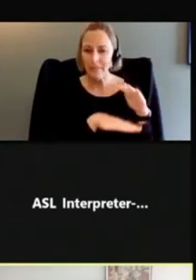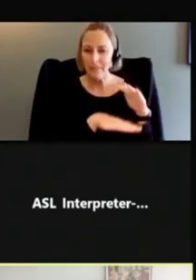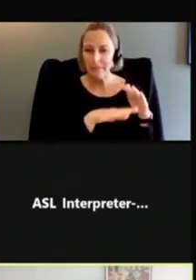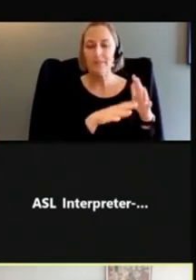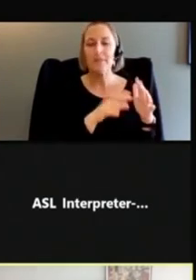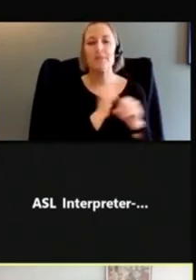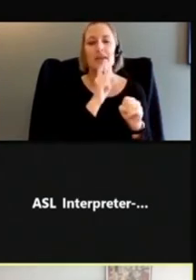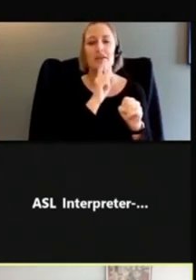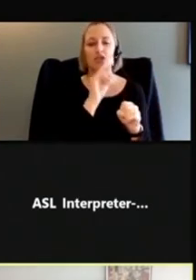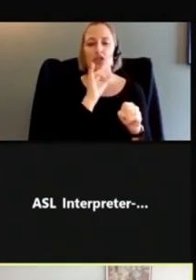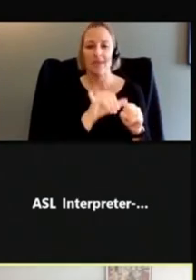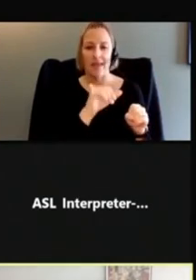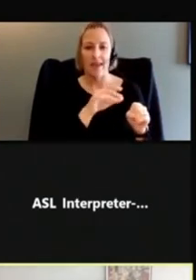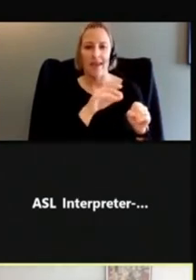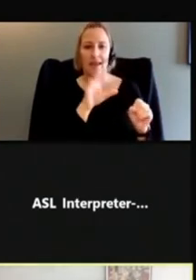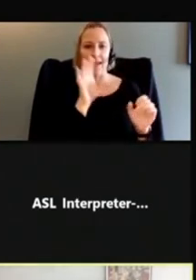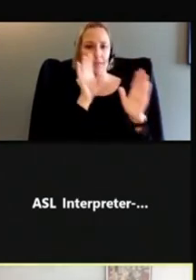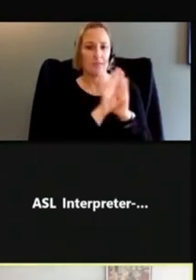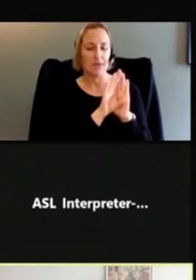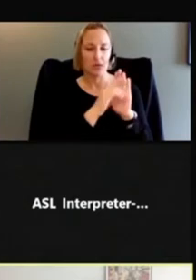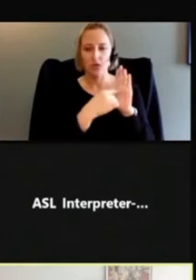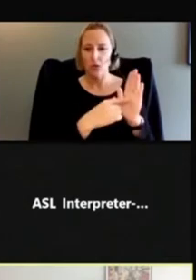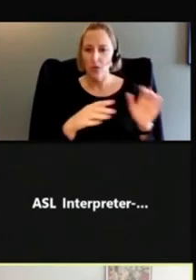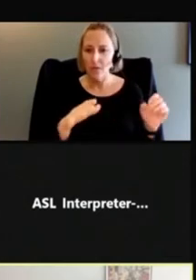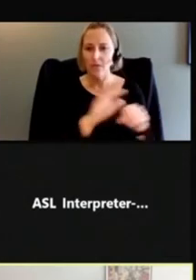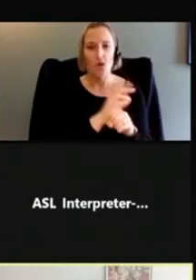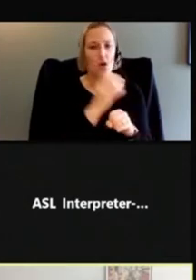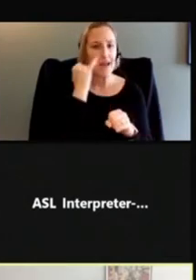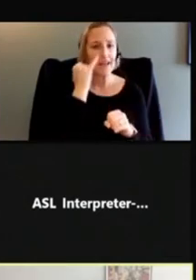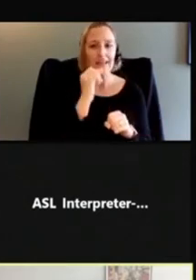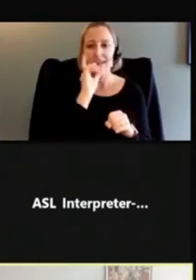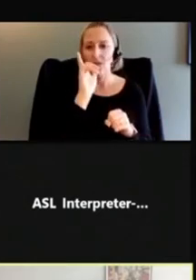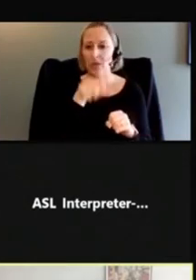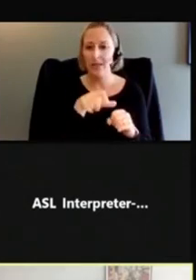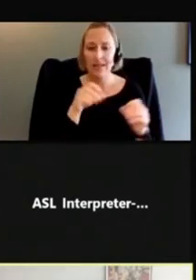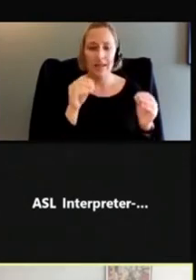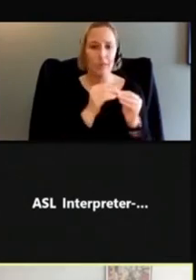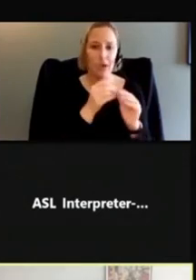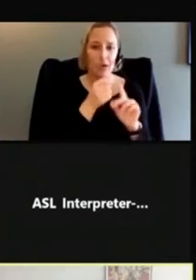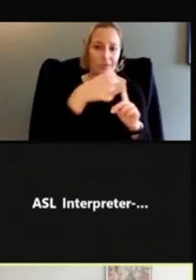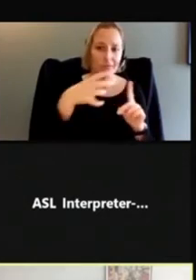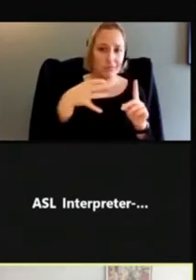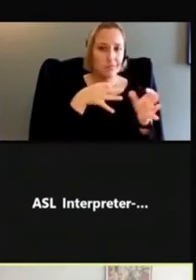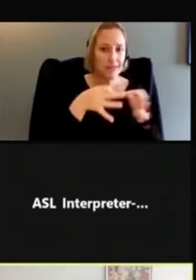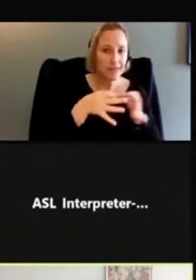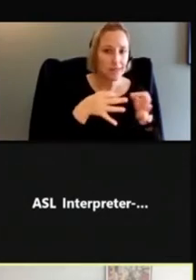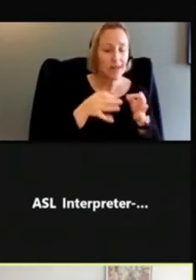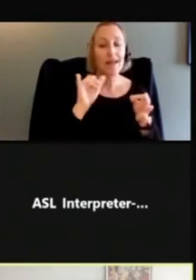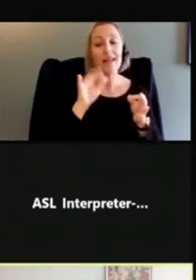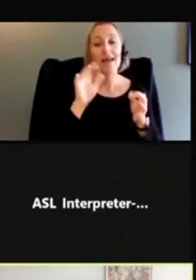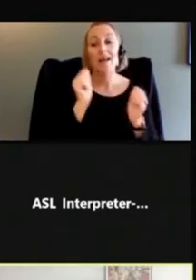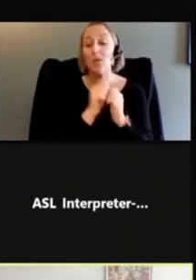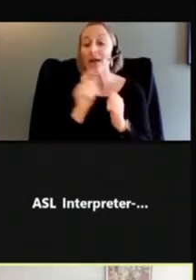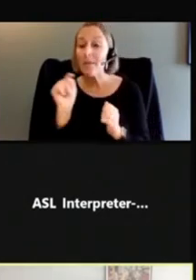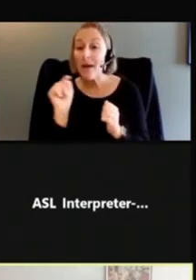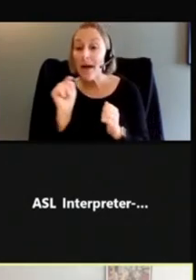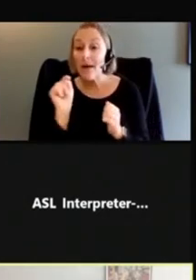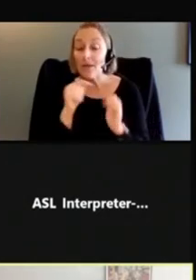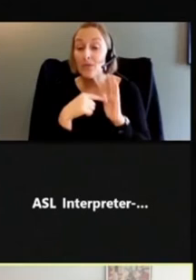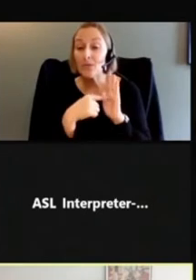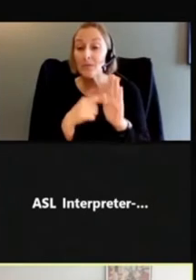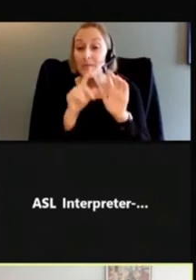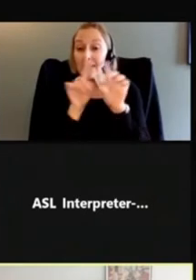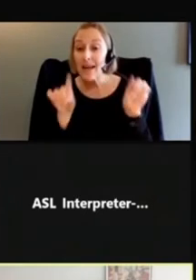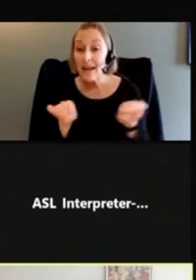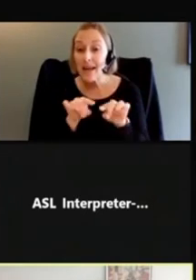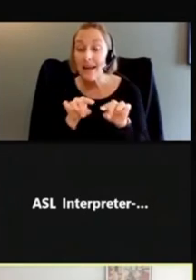conveys a complete idea with no additional explanation needed. So just as with the restroom sign and the arrival sign